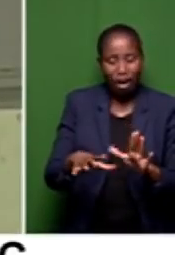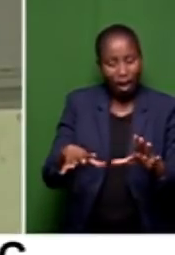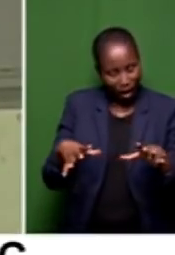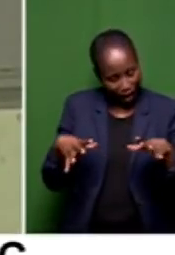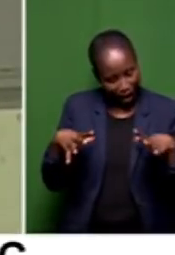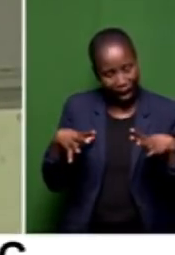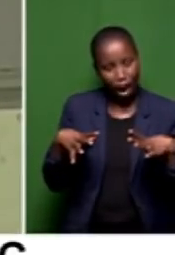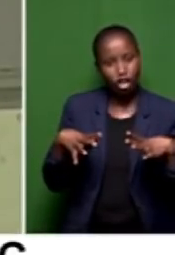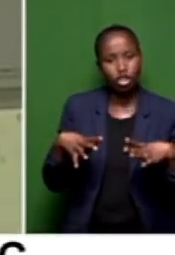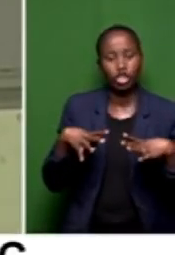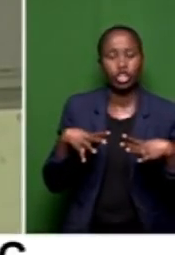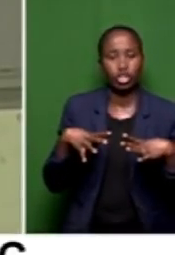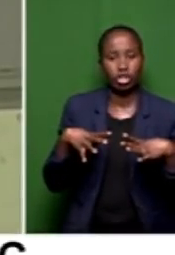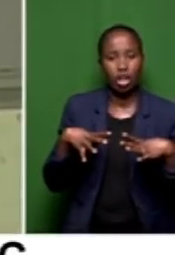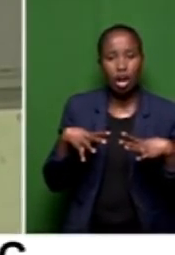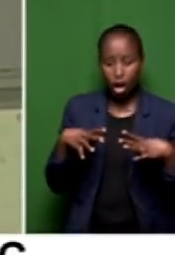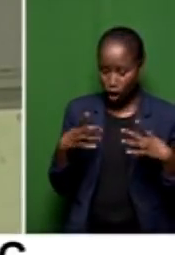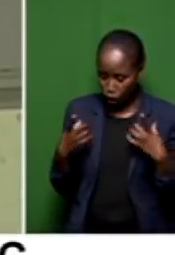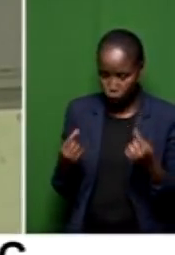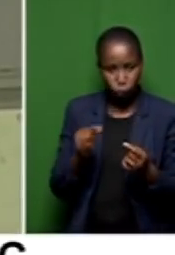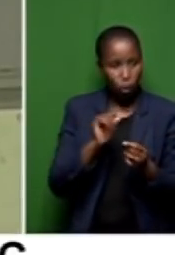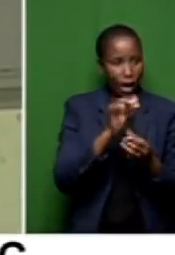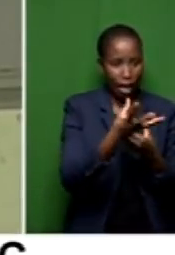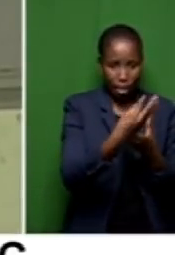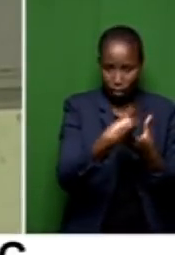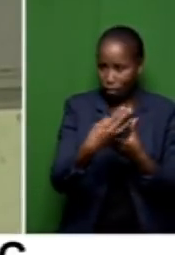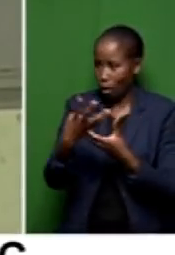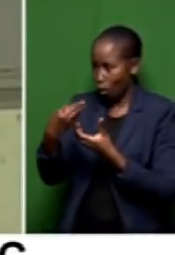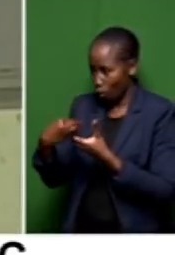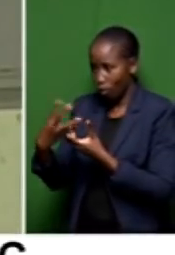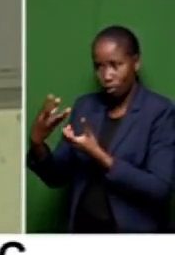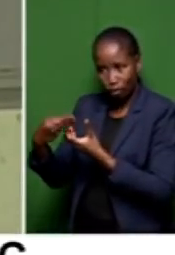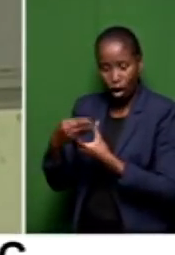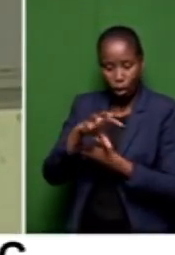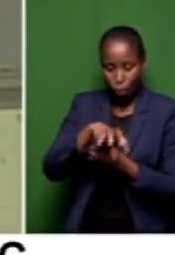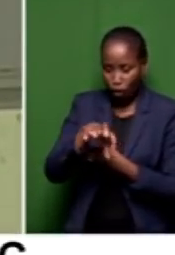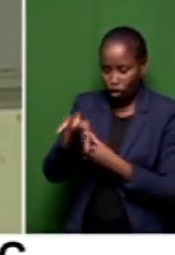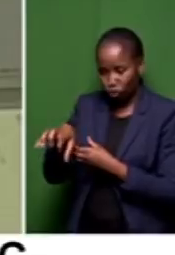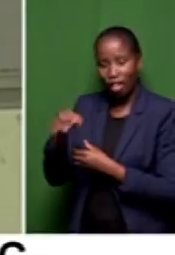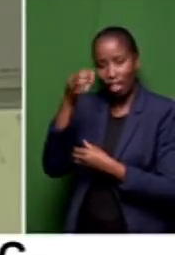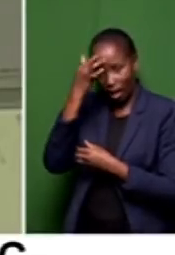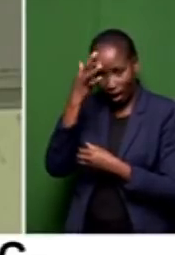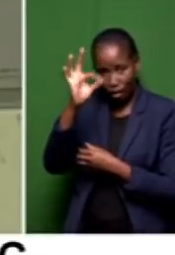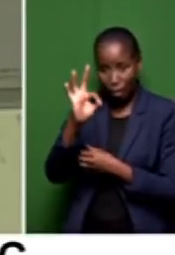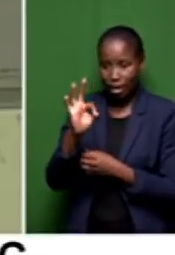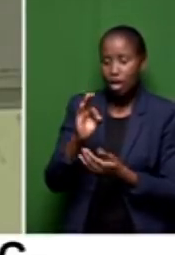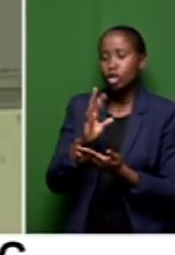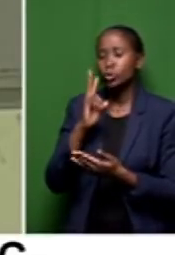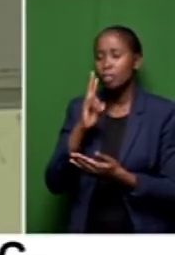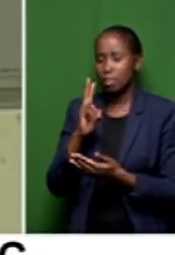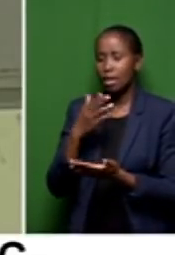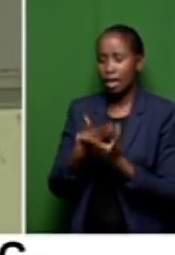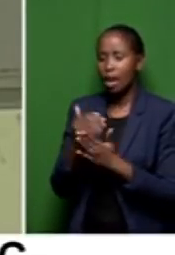other players like the national or provincial government for services that you could not